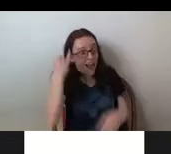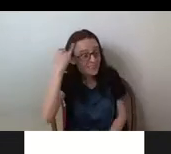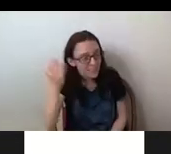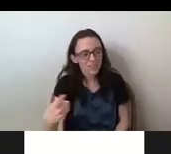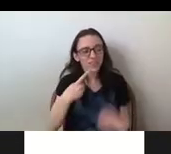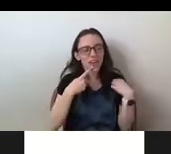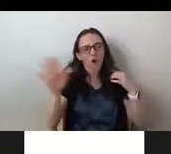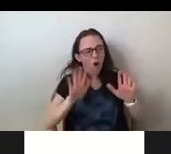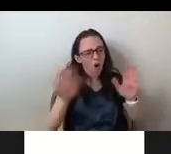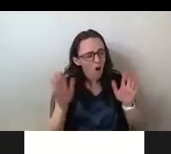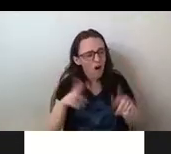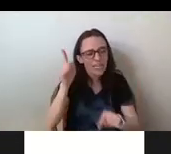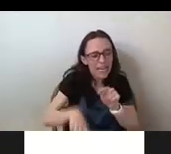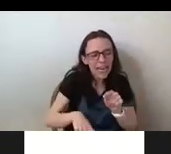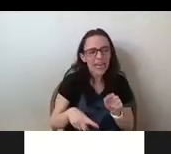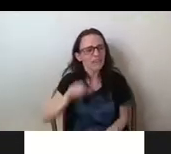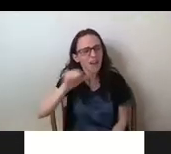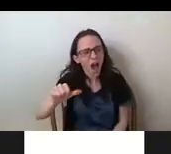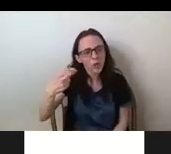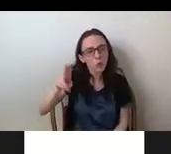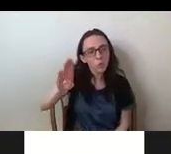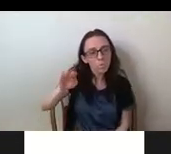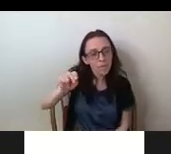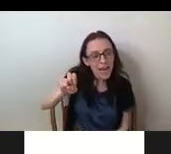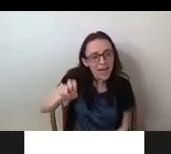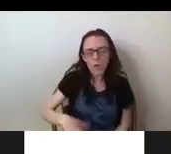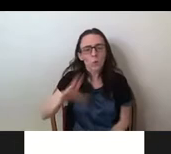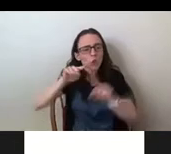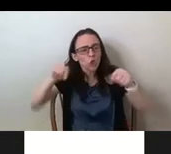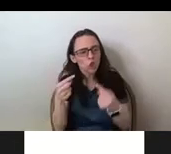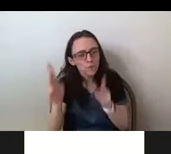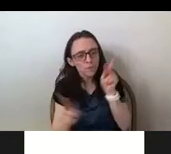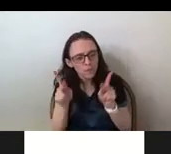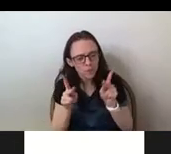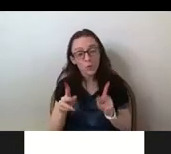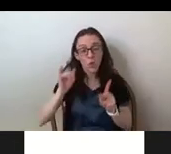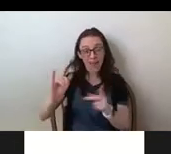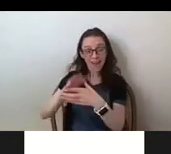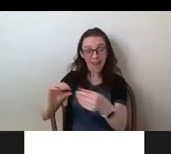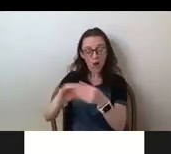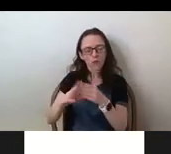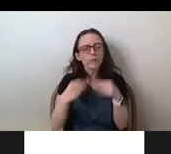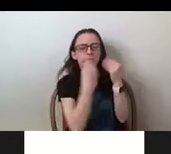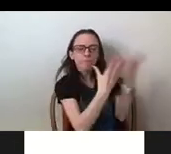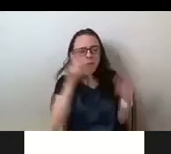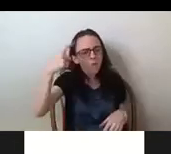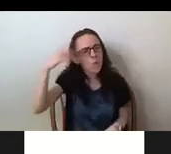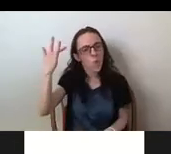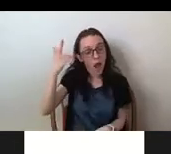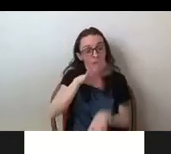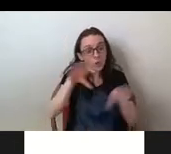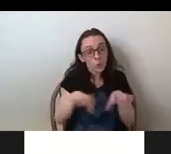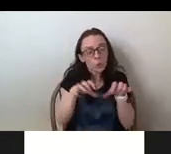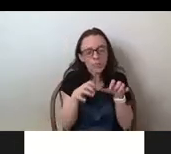on the part of the government. So these narratives are used to say what is wrong with what the government's doing. They're logically the most popular